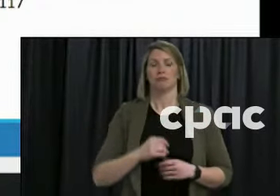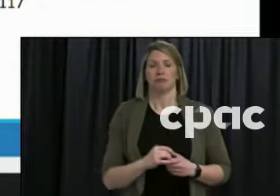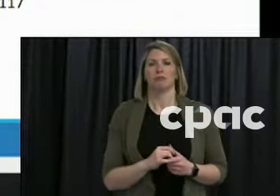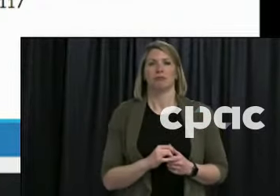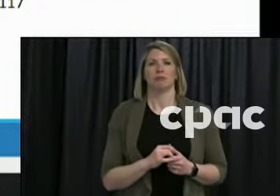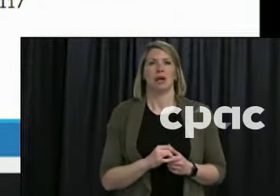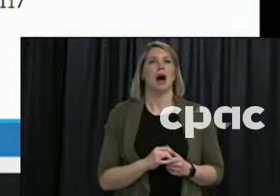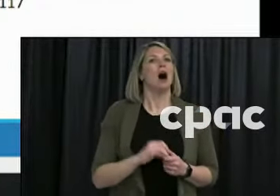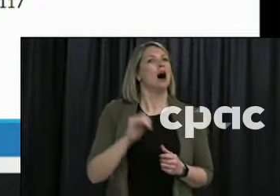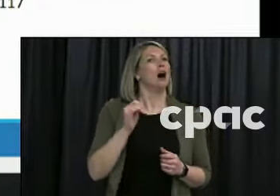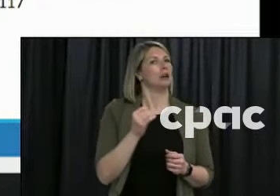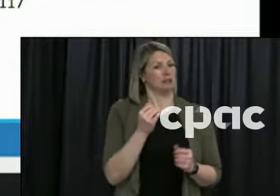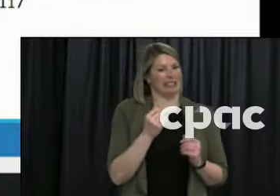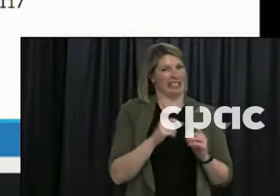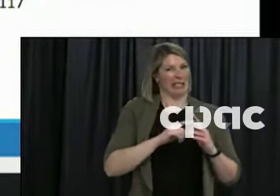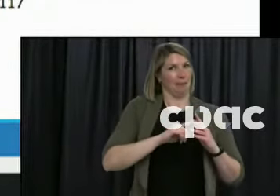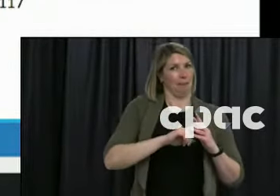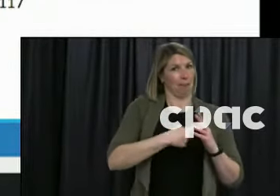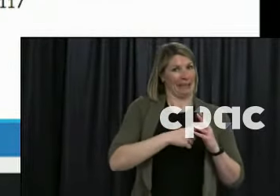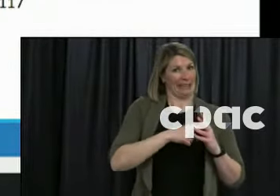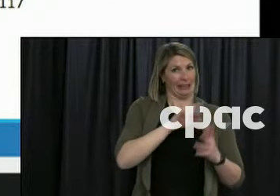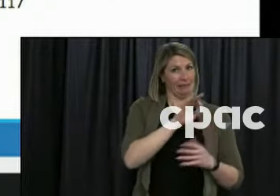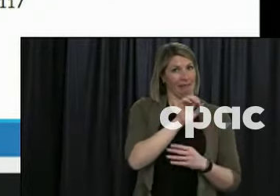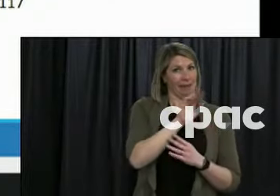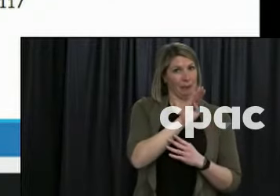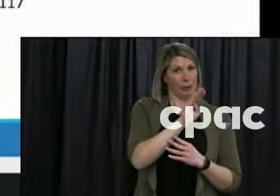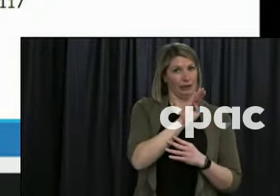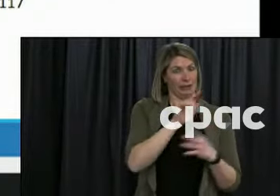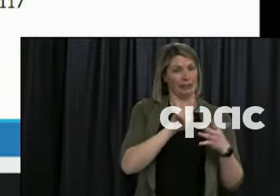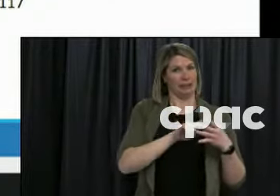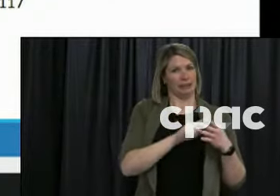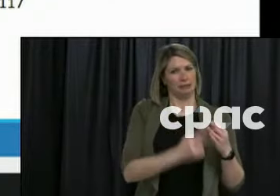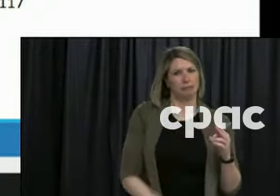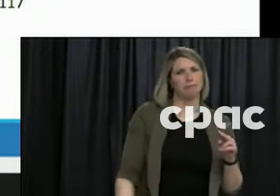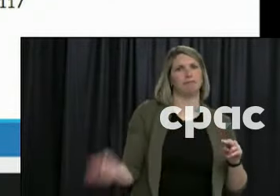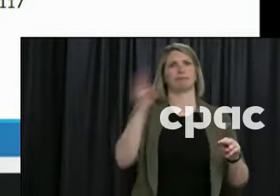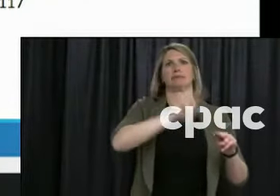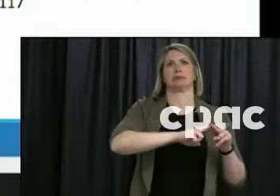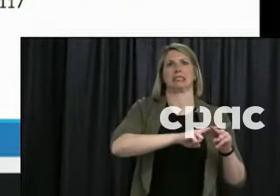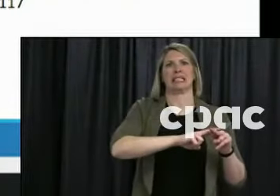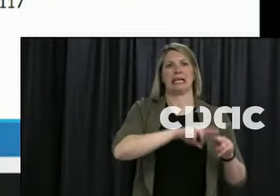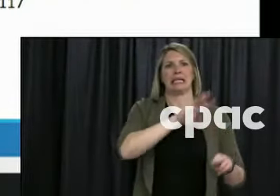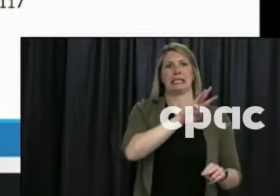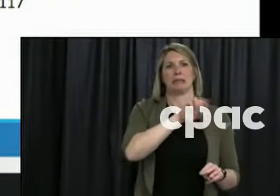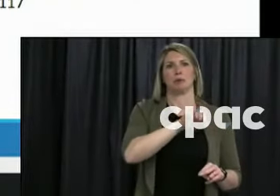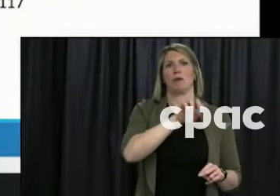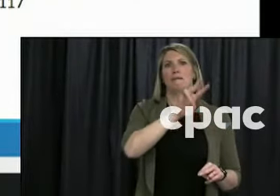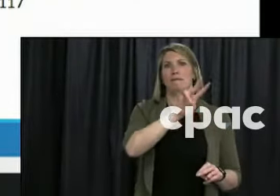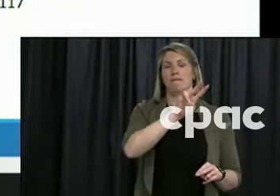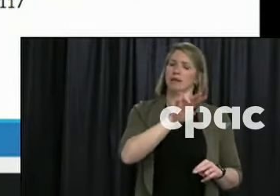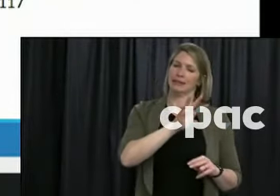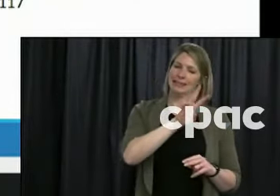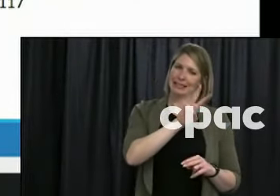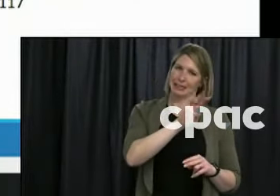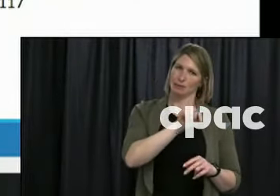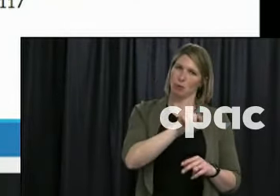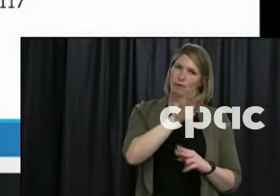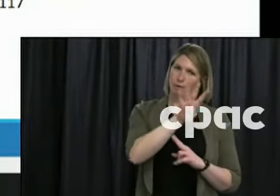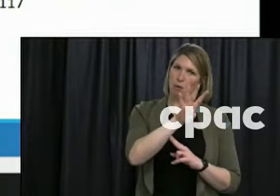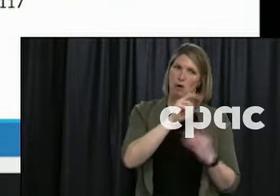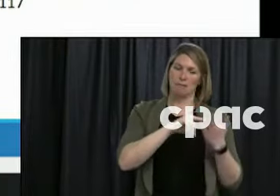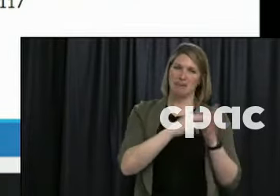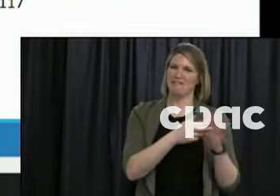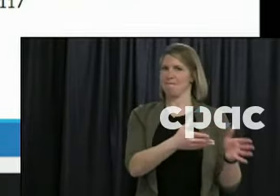initial increase had a reproduction number of 6.4 and the decreased had a reproduction number of 0.6.